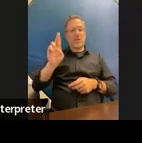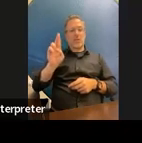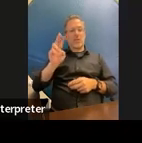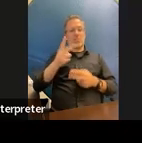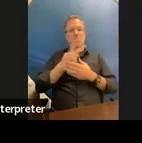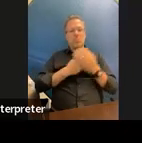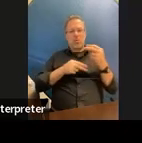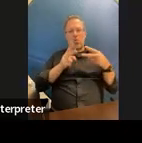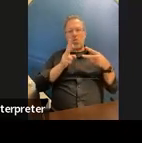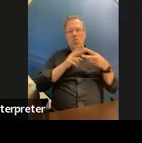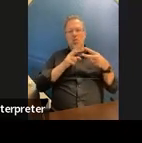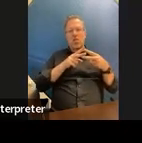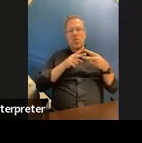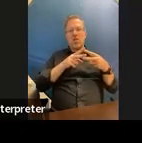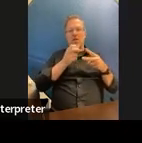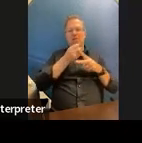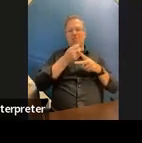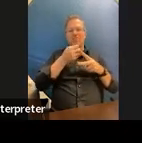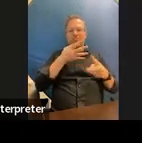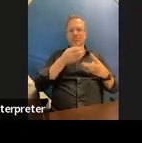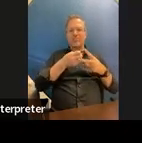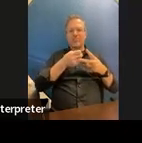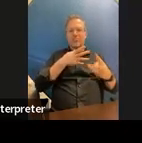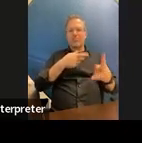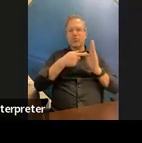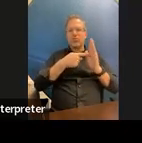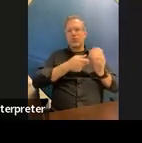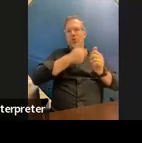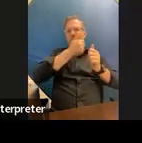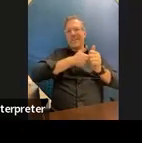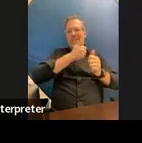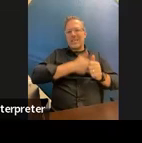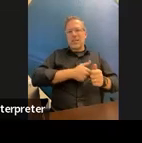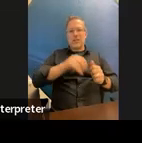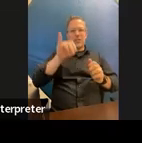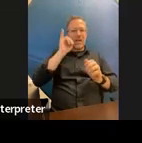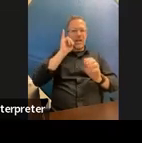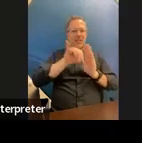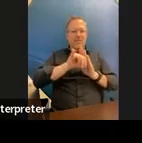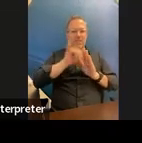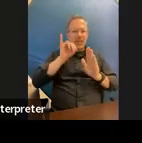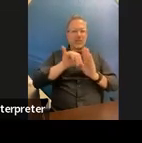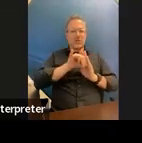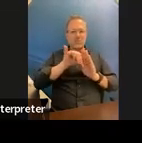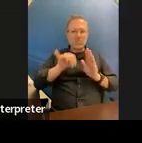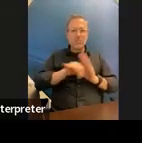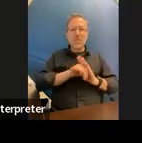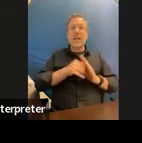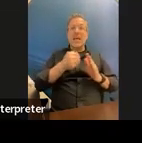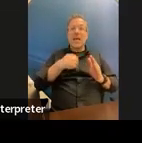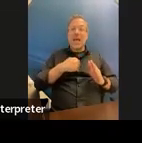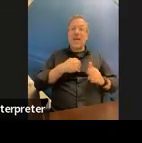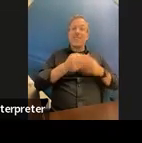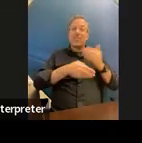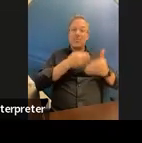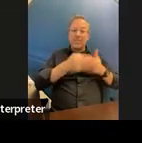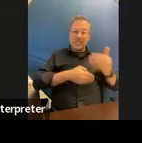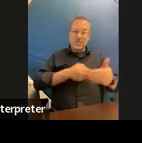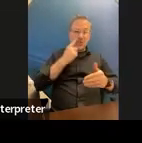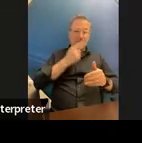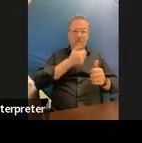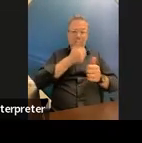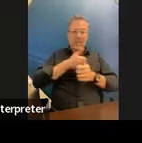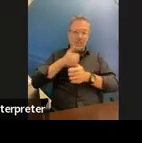um identification and there's a definition and a procedure for a determination for each one